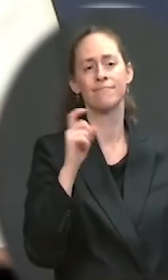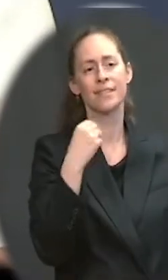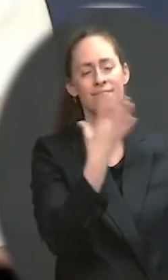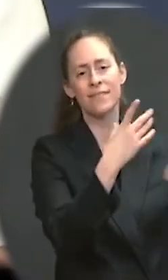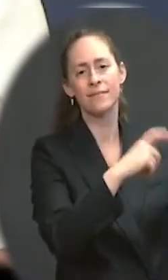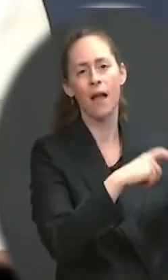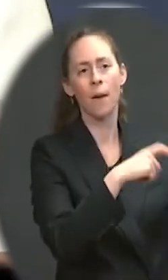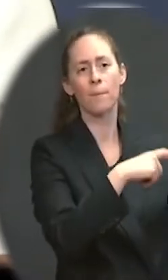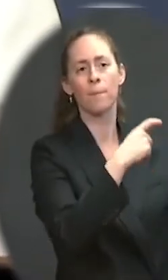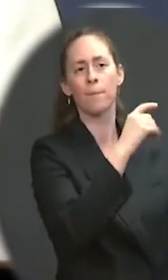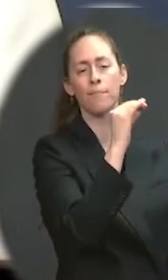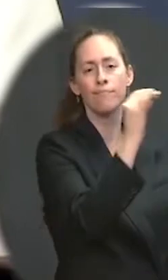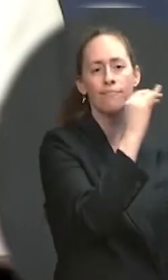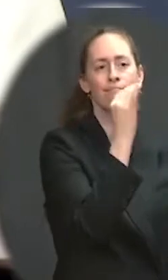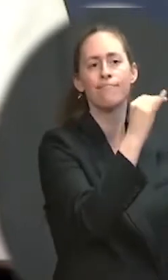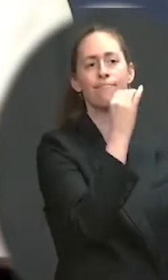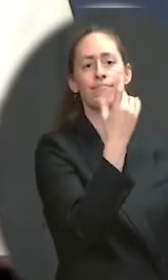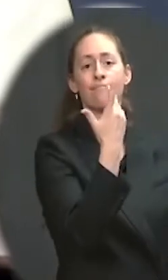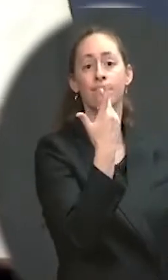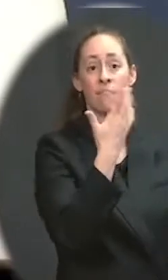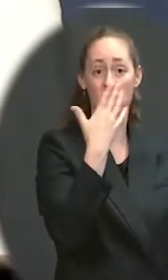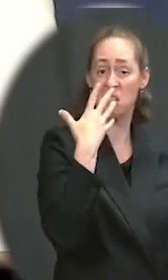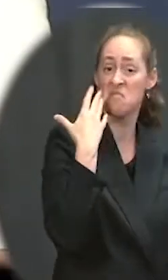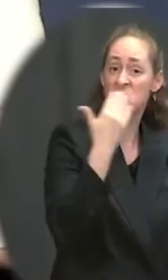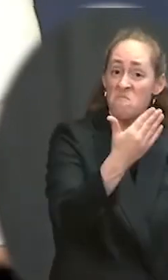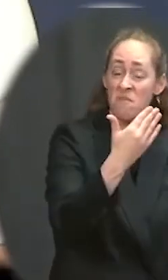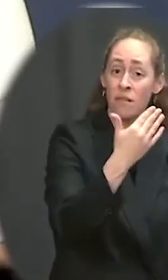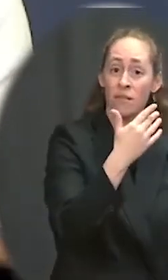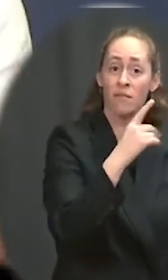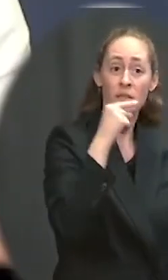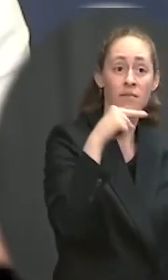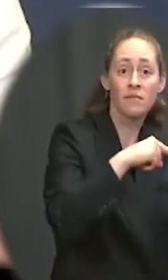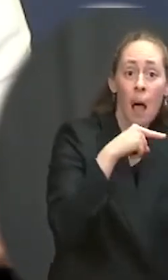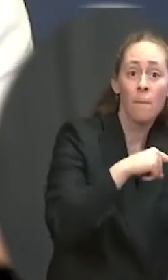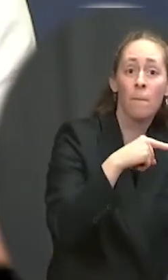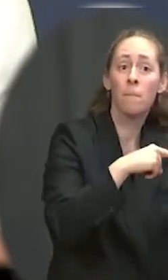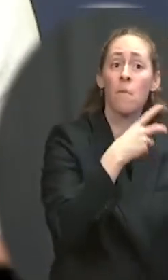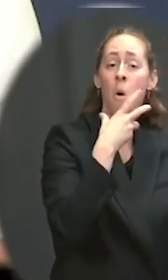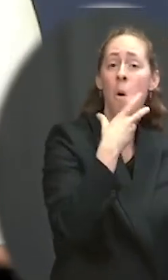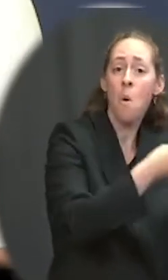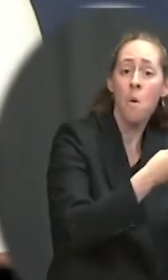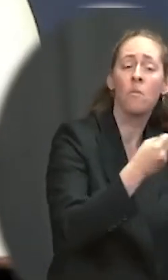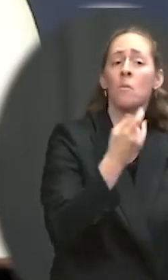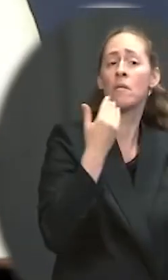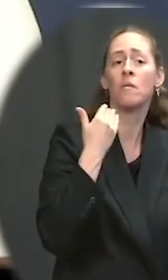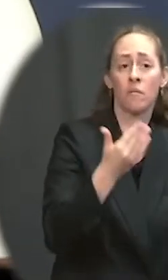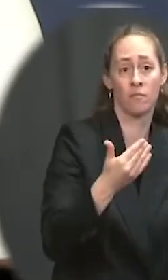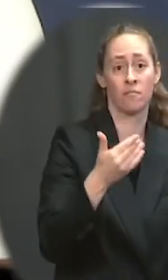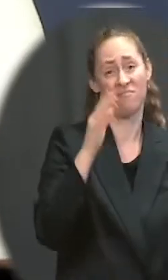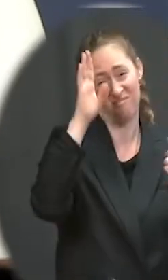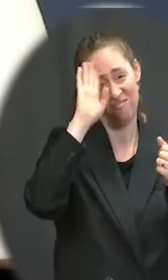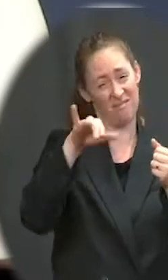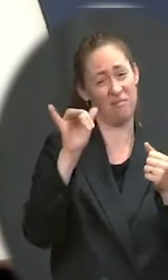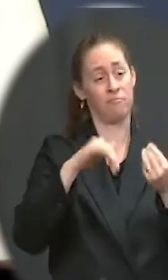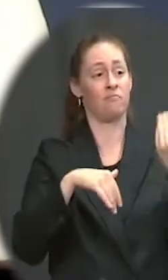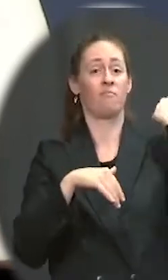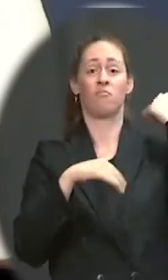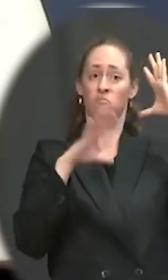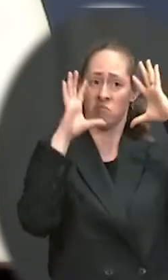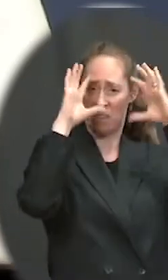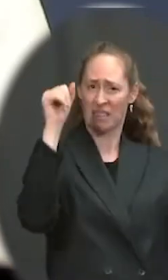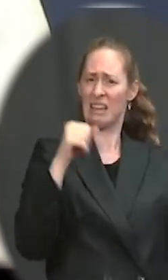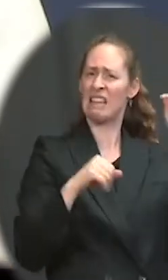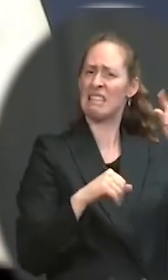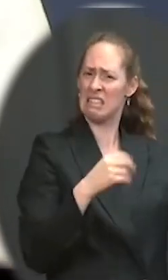did three times on a broad bipartisan basis during the last administration, including the same year that the former president signed into law,